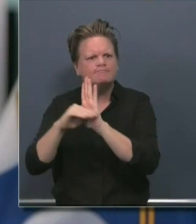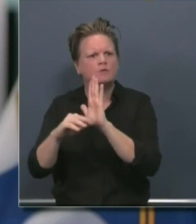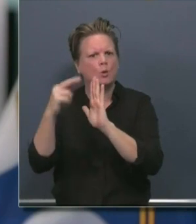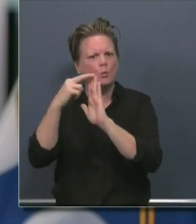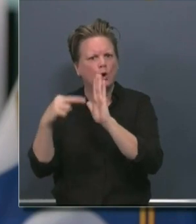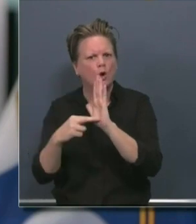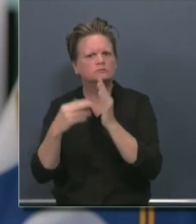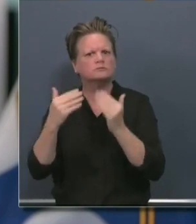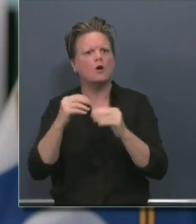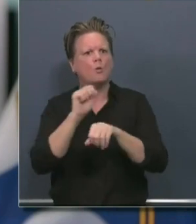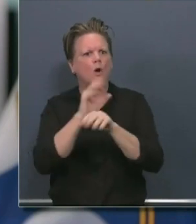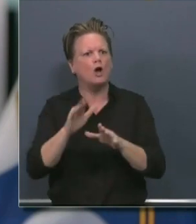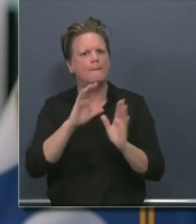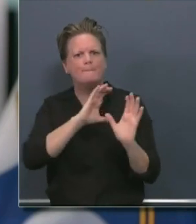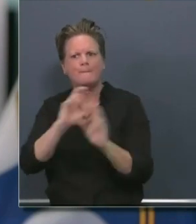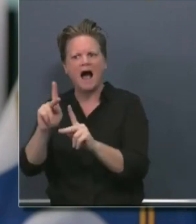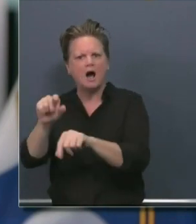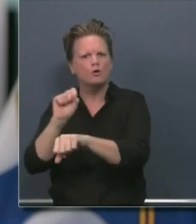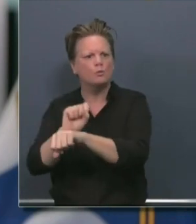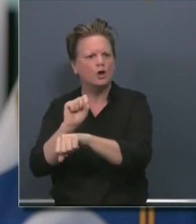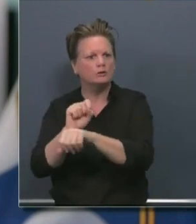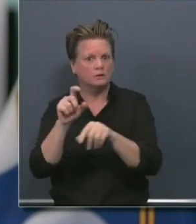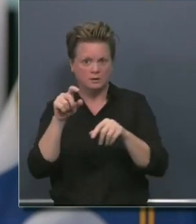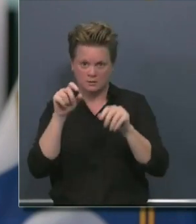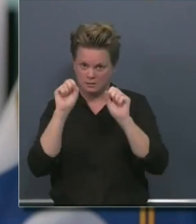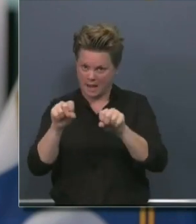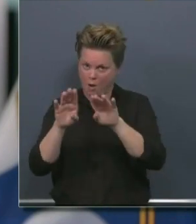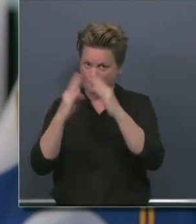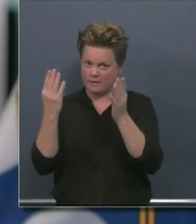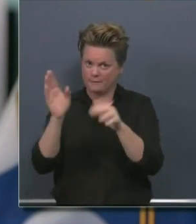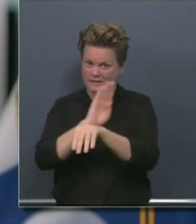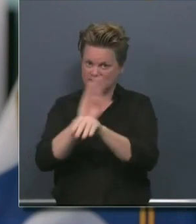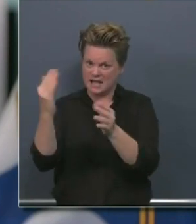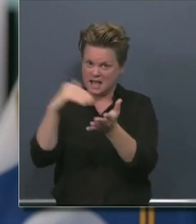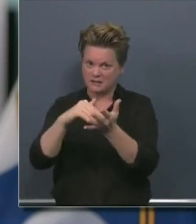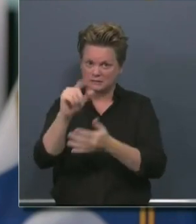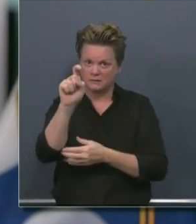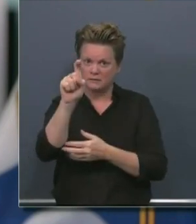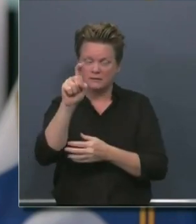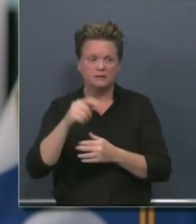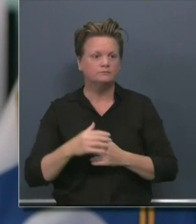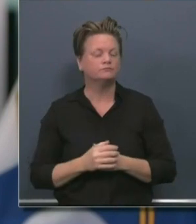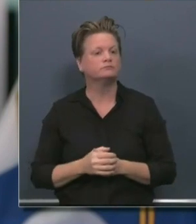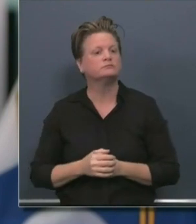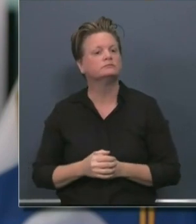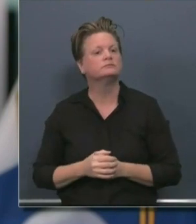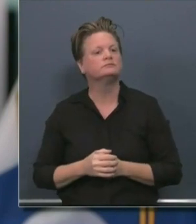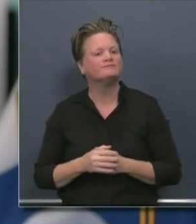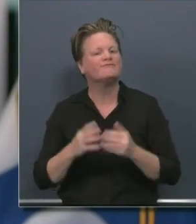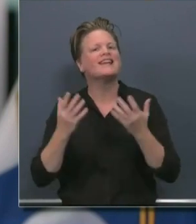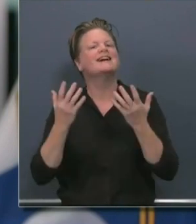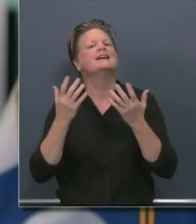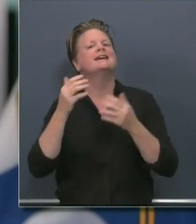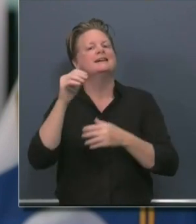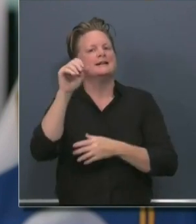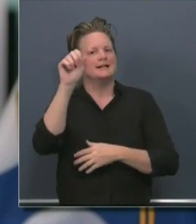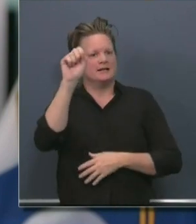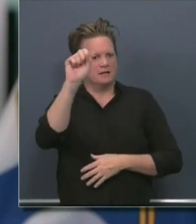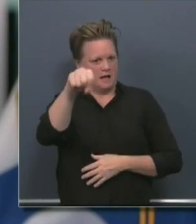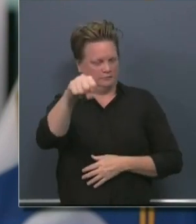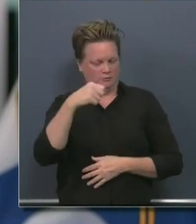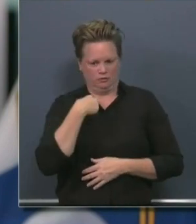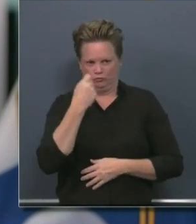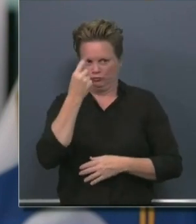Yeah, so manufacturing, as I noted just in the outset of the conversation here today, mentioned a full week ago, in the state of